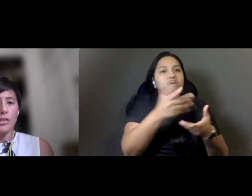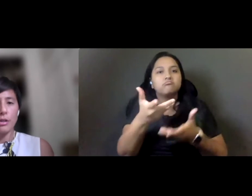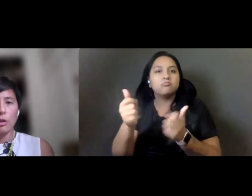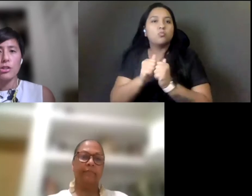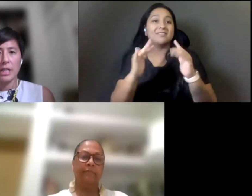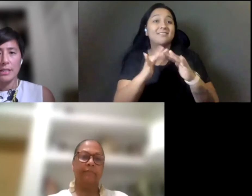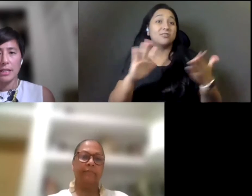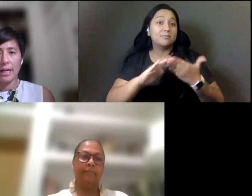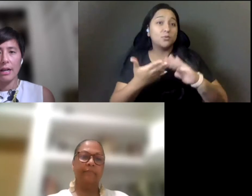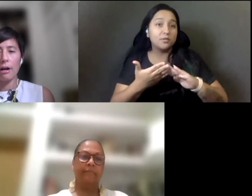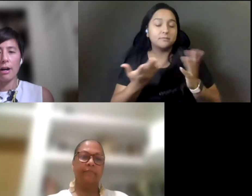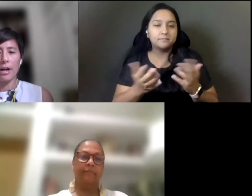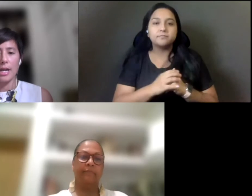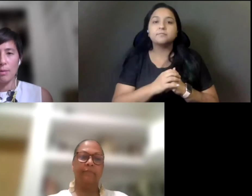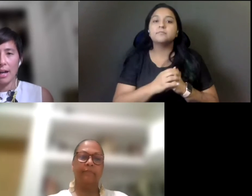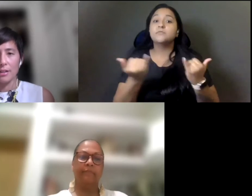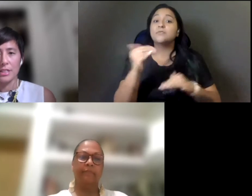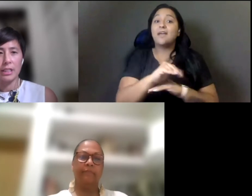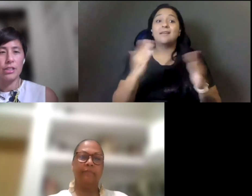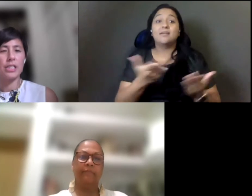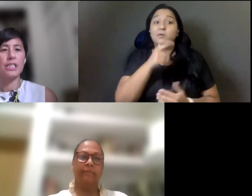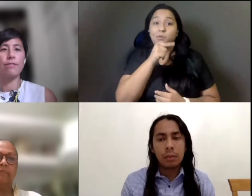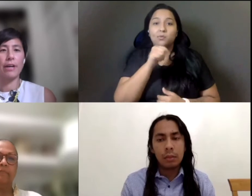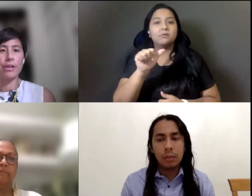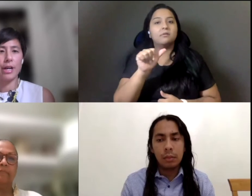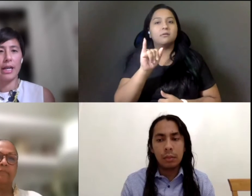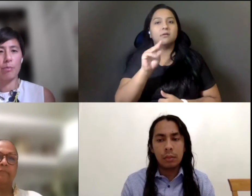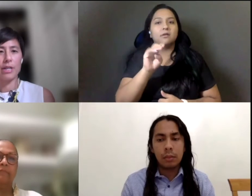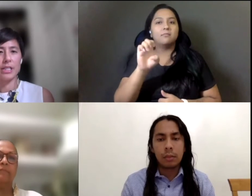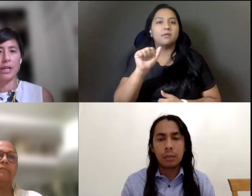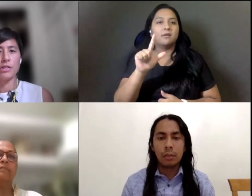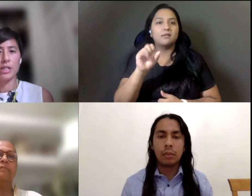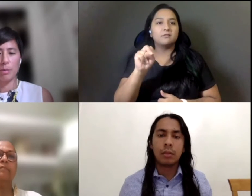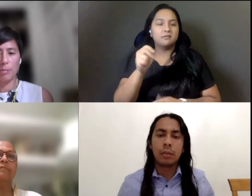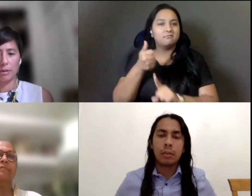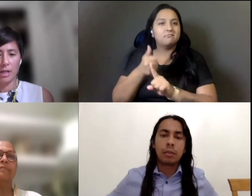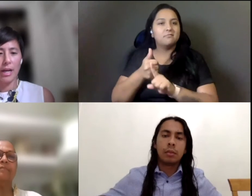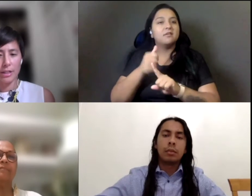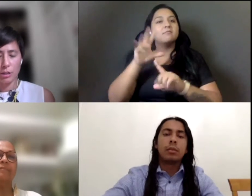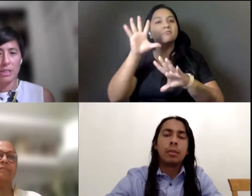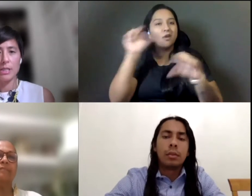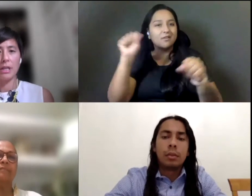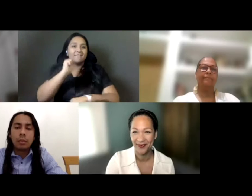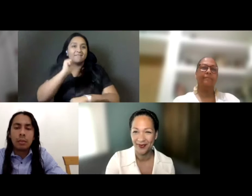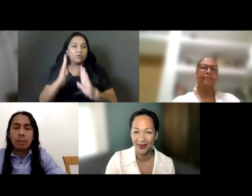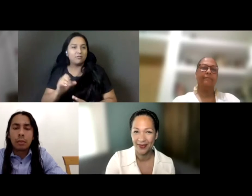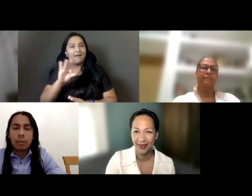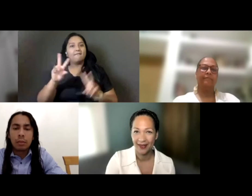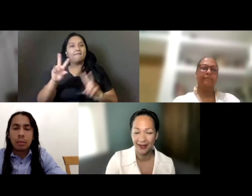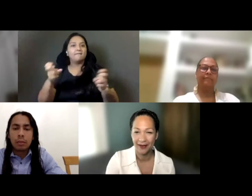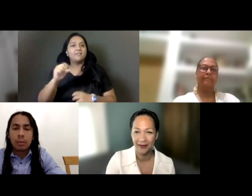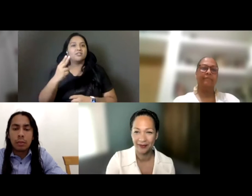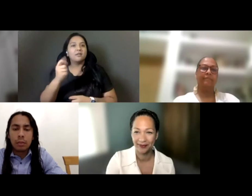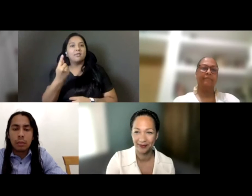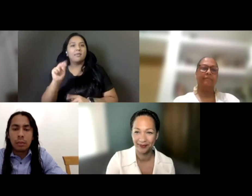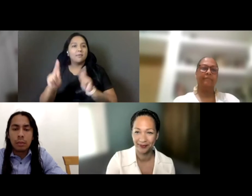So joining us tonight are Amy Allison. She's the founder and president of she, the people, and she'll be speaking with us on behalf